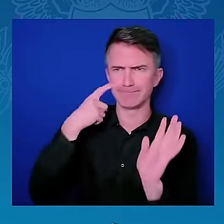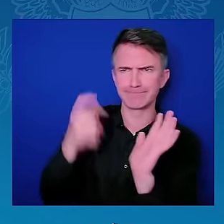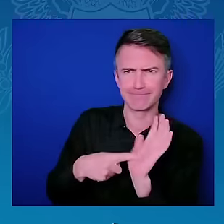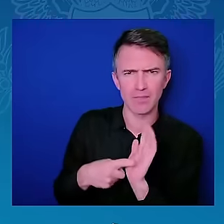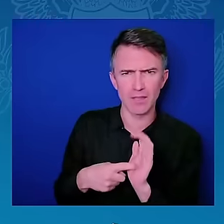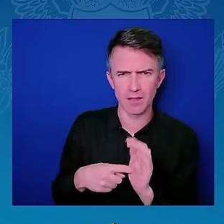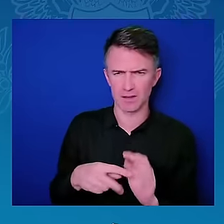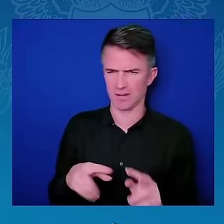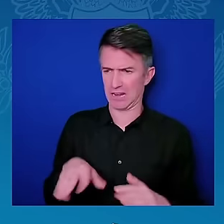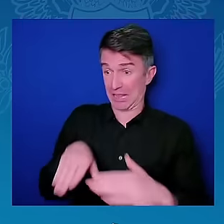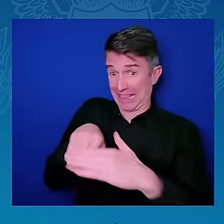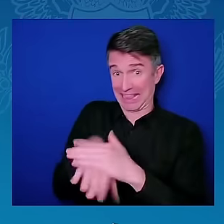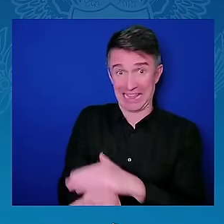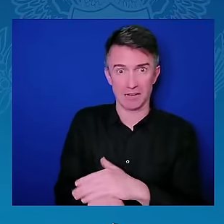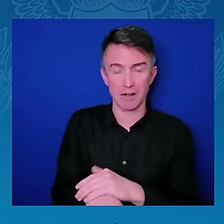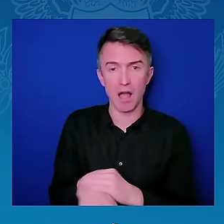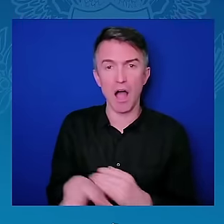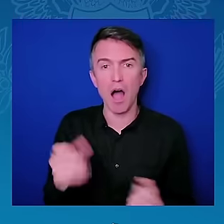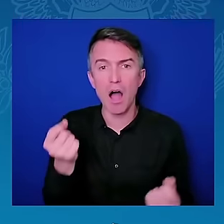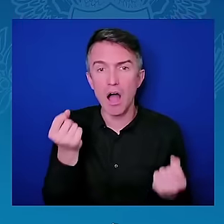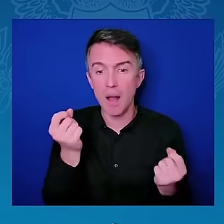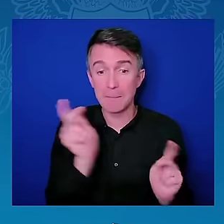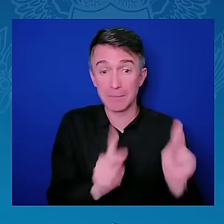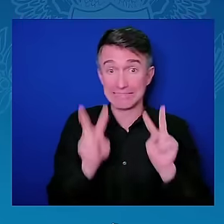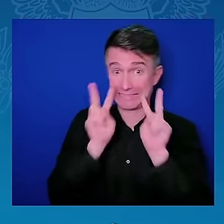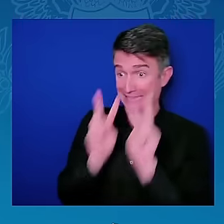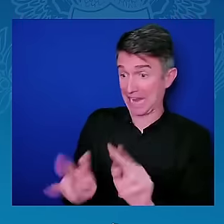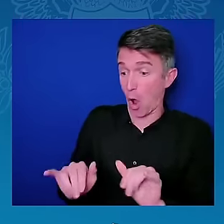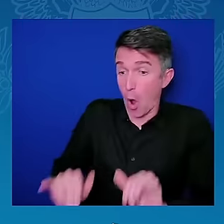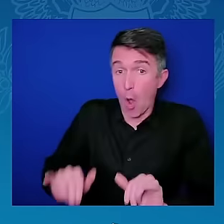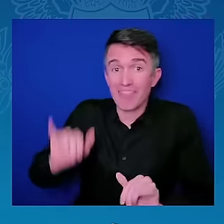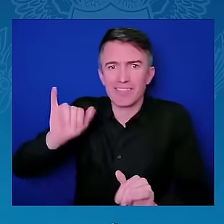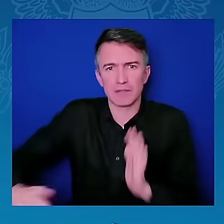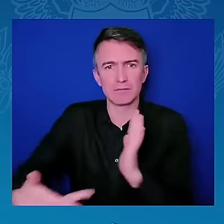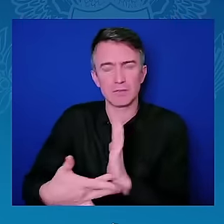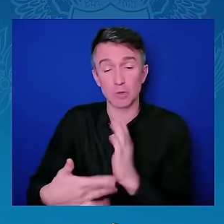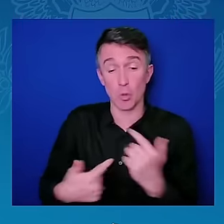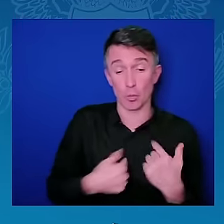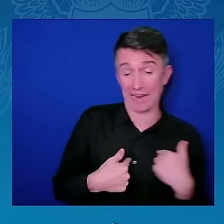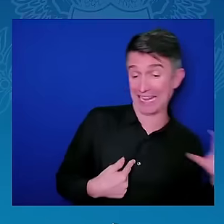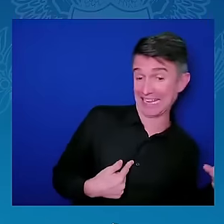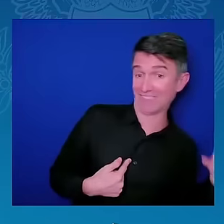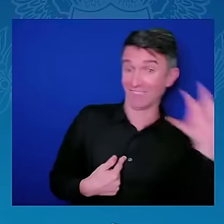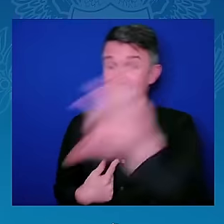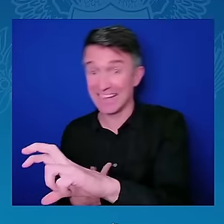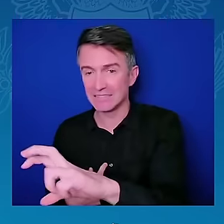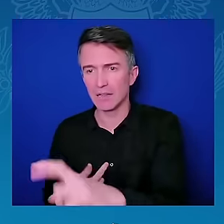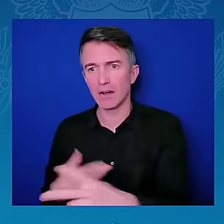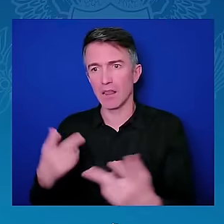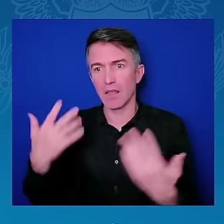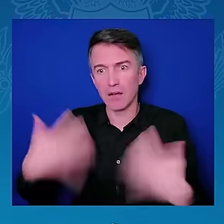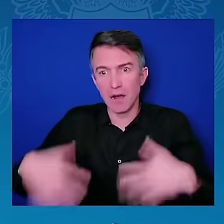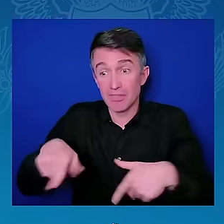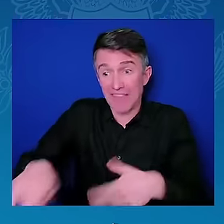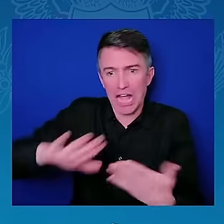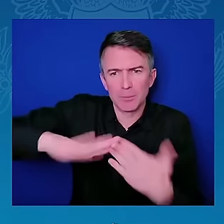understand then in that way the power of public-private partnerships, especially when we are talking about